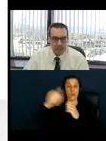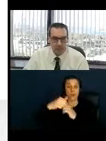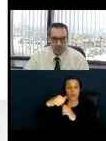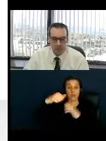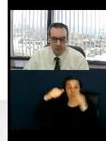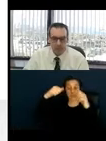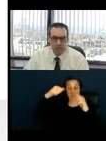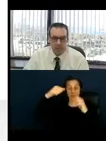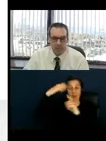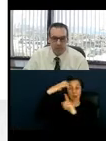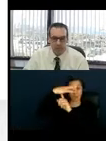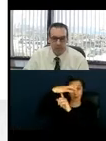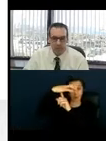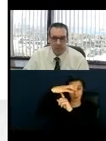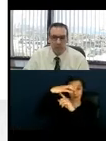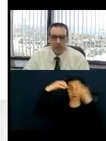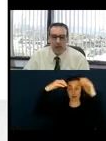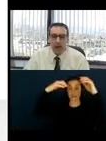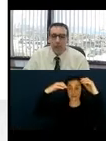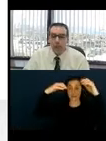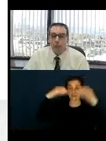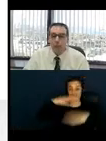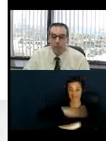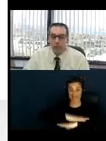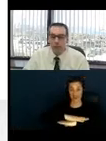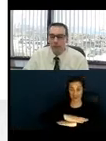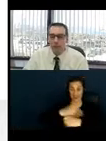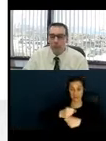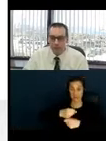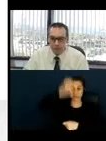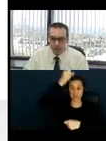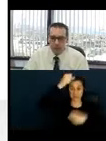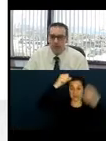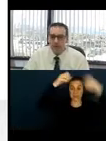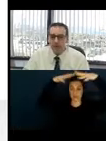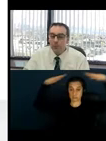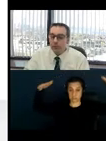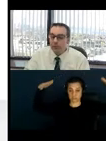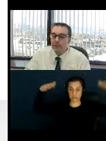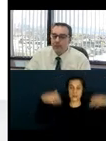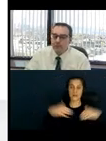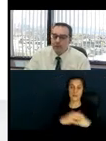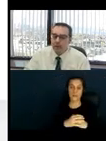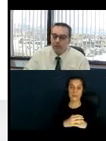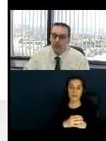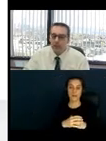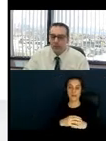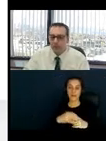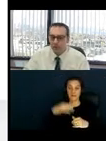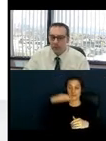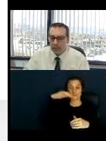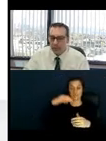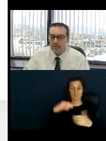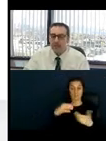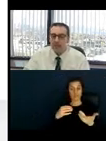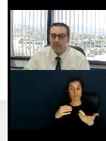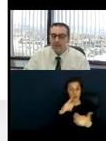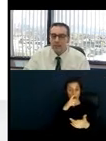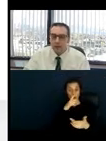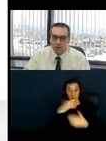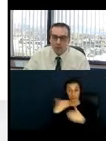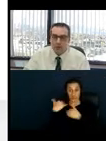umbrellas covering the tables. I or we would or whoever put those out there would need to double check to make sure that